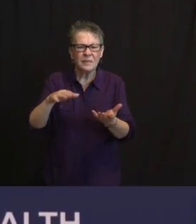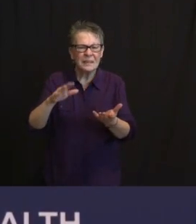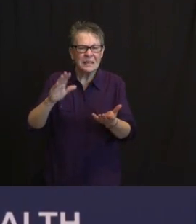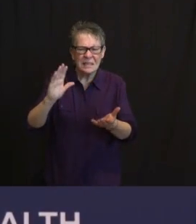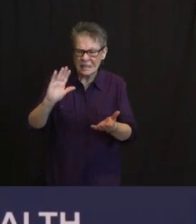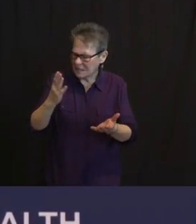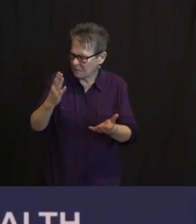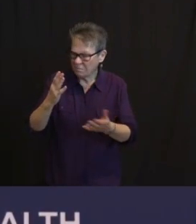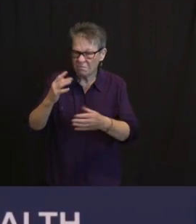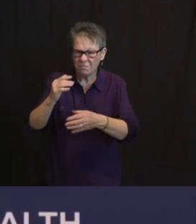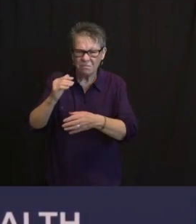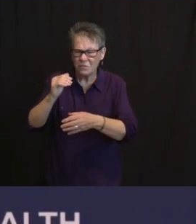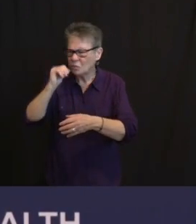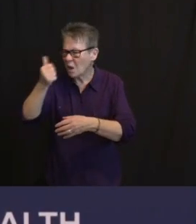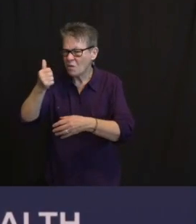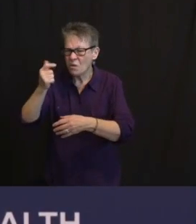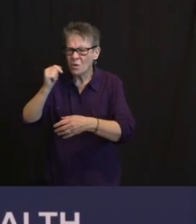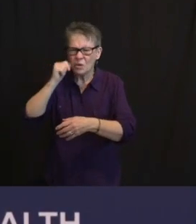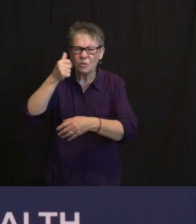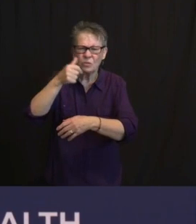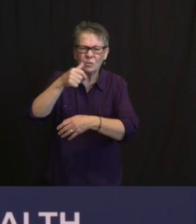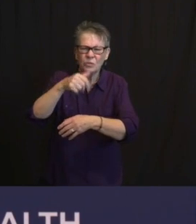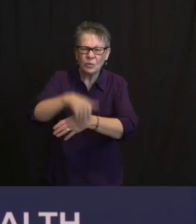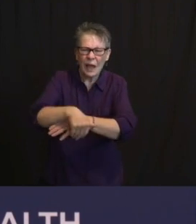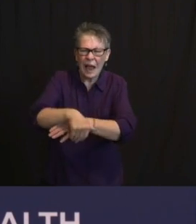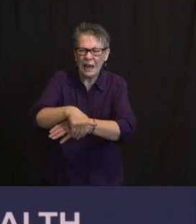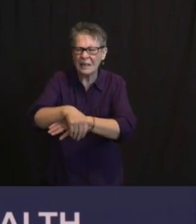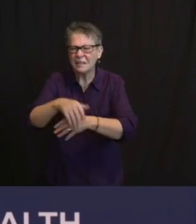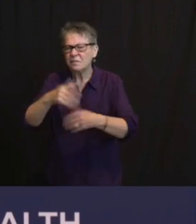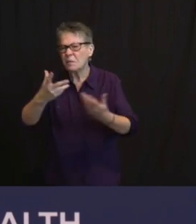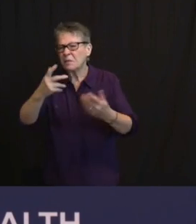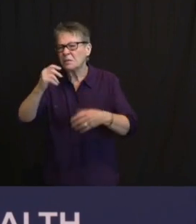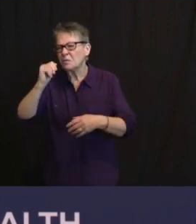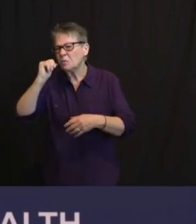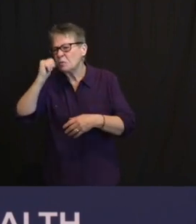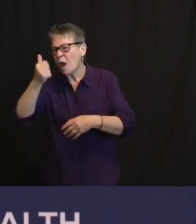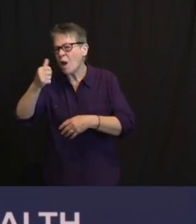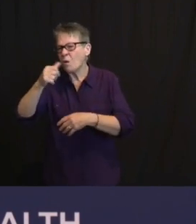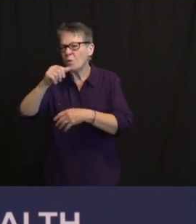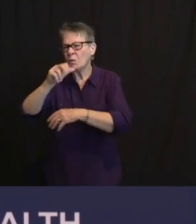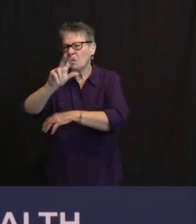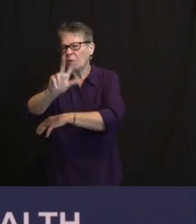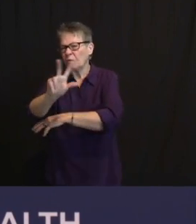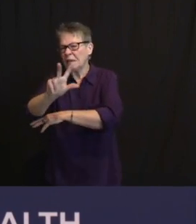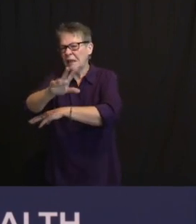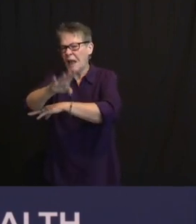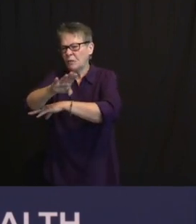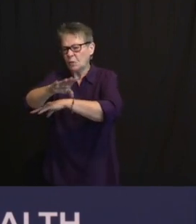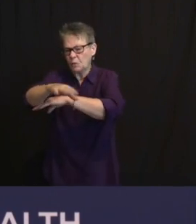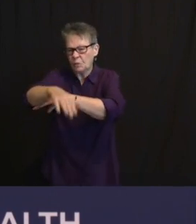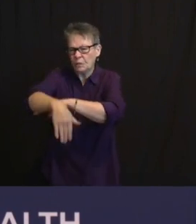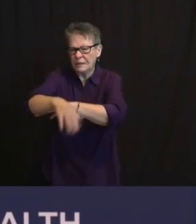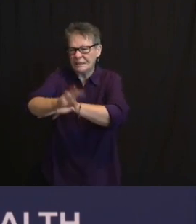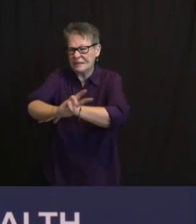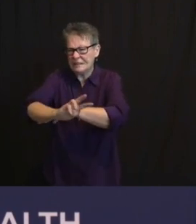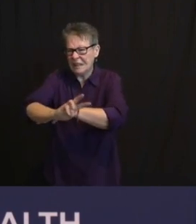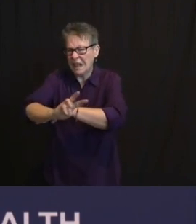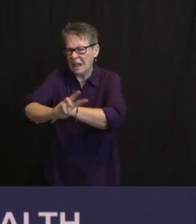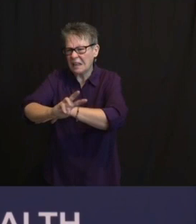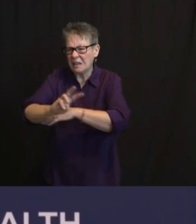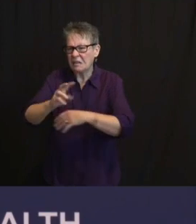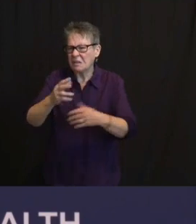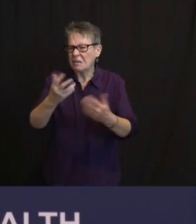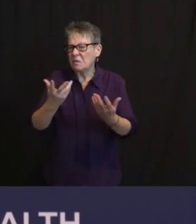ENDS BETWEEN 3 AND 6 PM TOMORROW NIGHT GOV. AND IT BEGINS WHEN, DID YOU SAY? ACTUALLY, I THINK IT GOES IN EFFECT TONIGHT. OKAY.